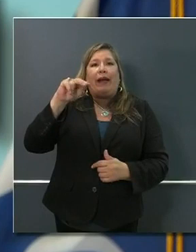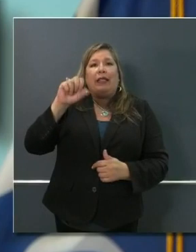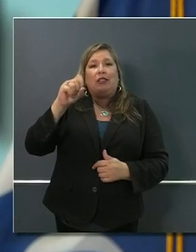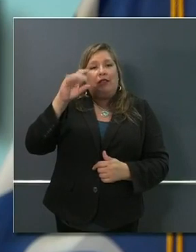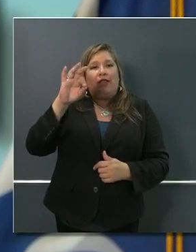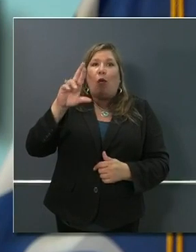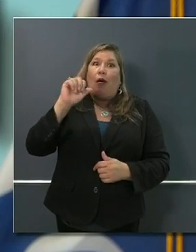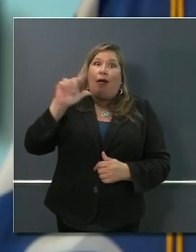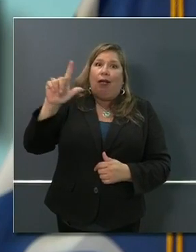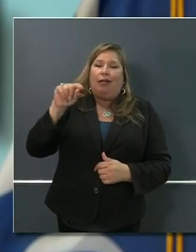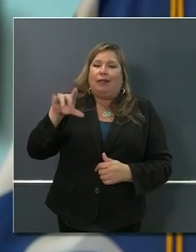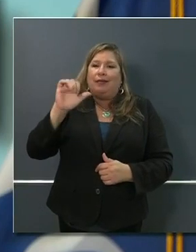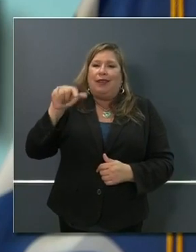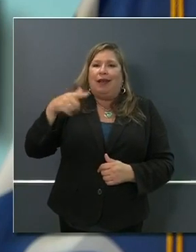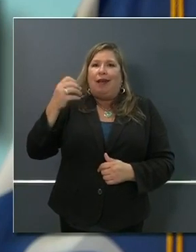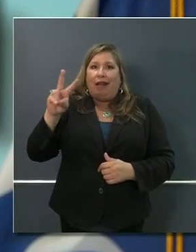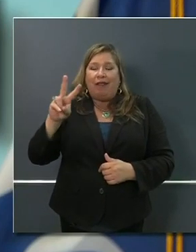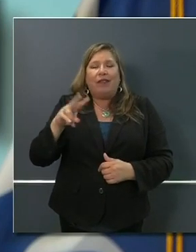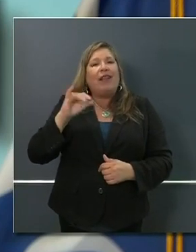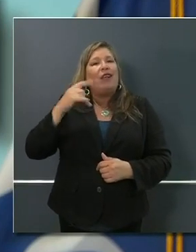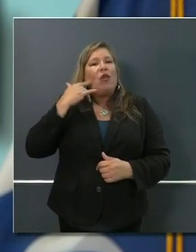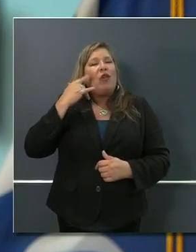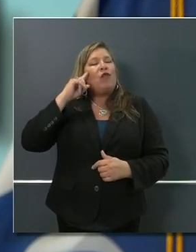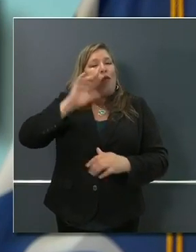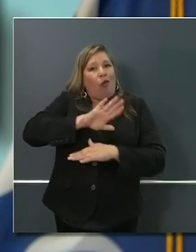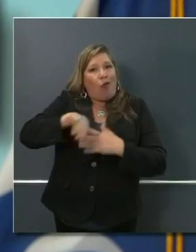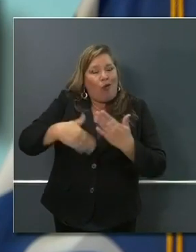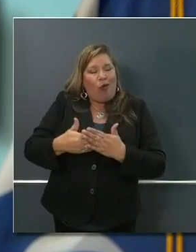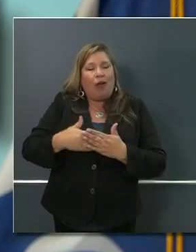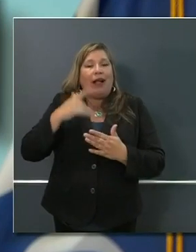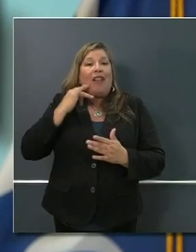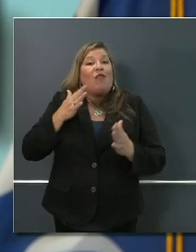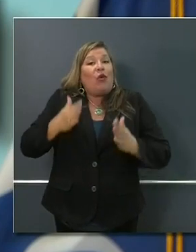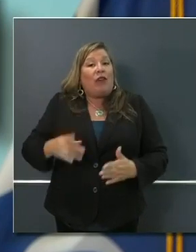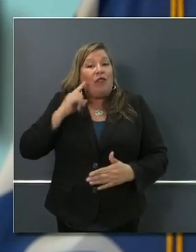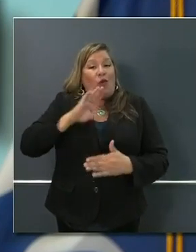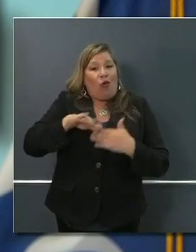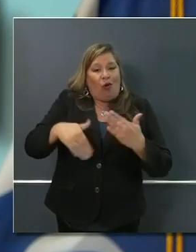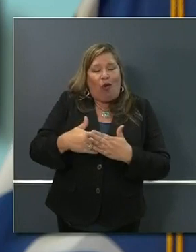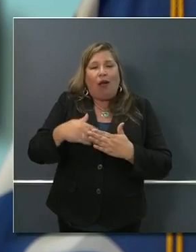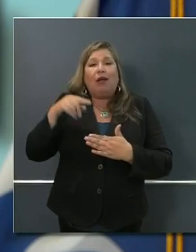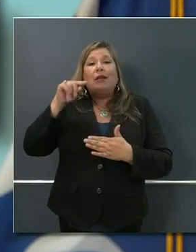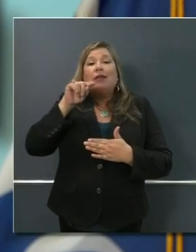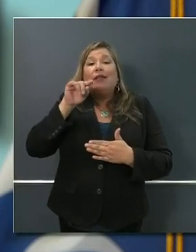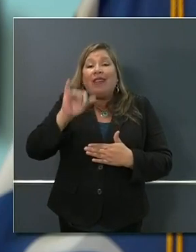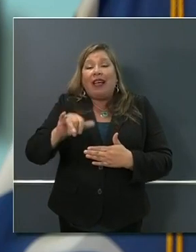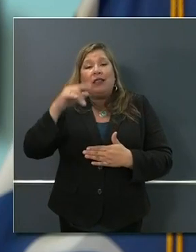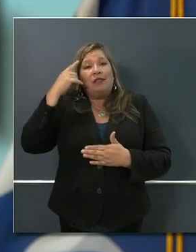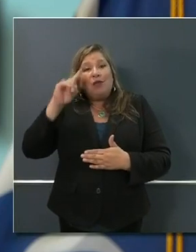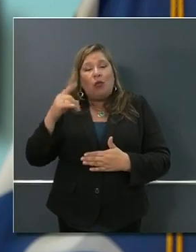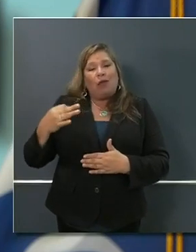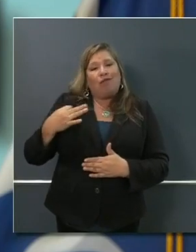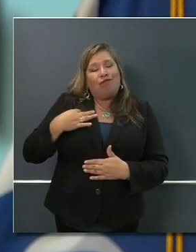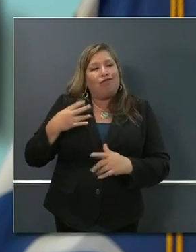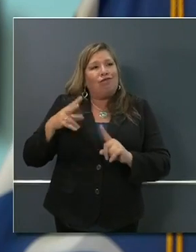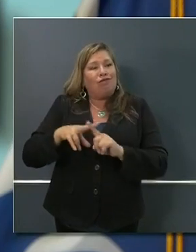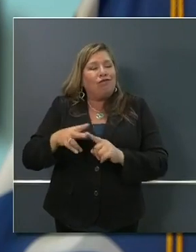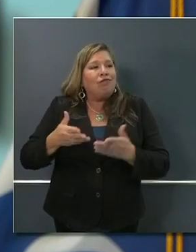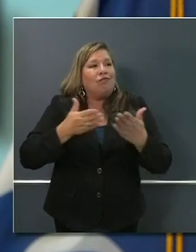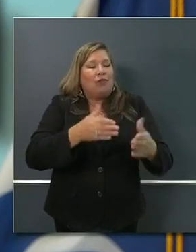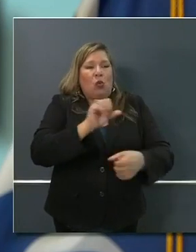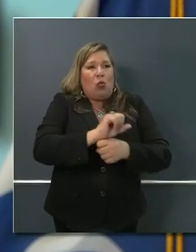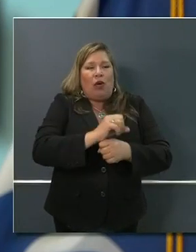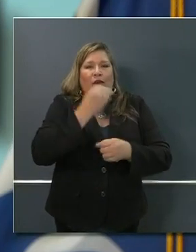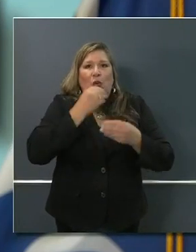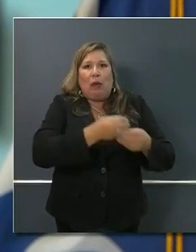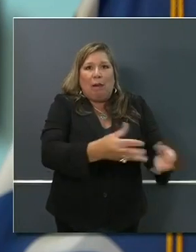contribute their time and energy and support our food bank operations, support those most in need, encourage people that want